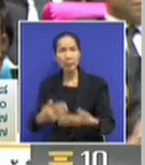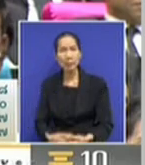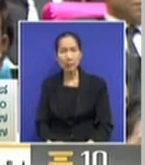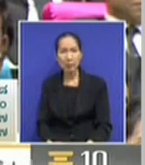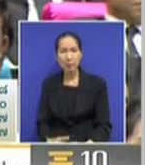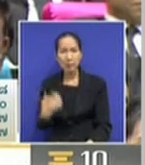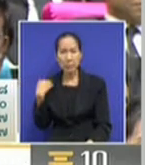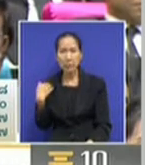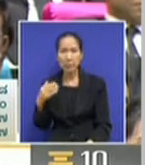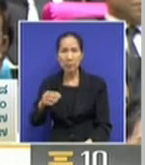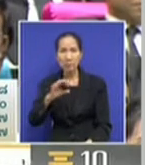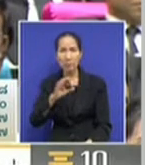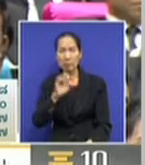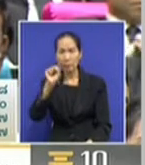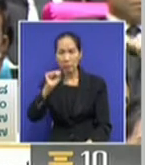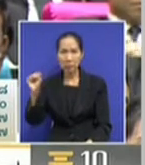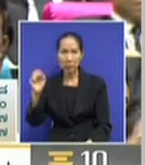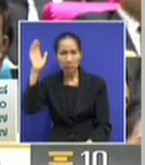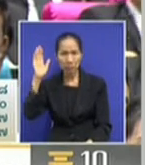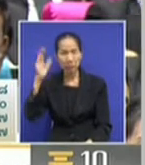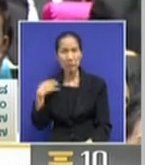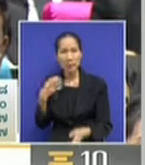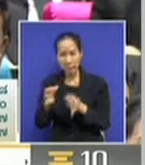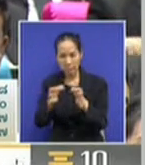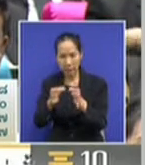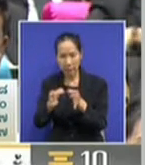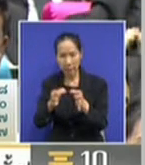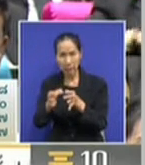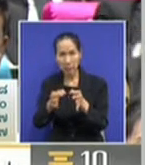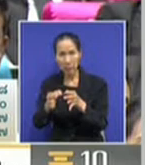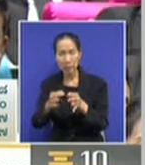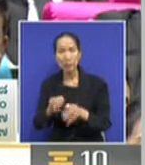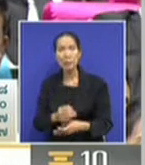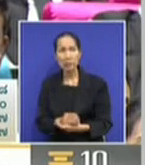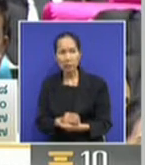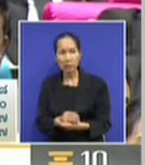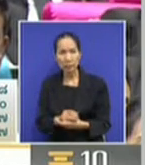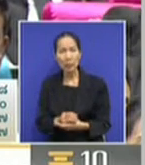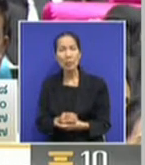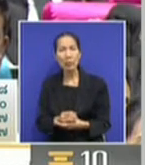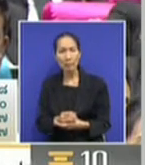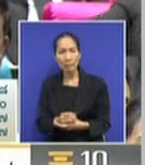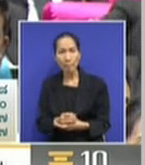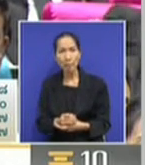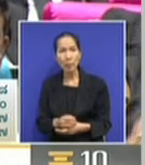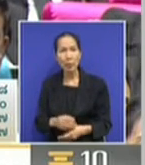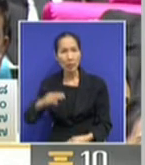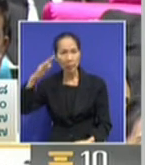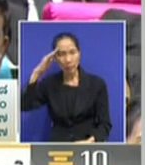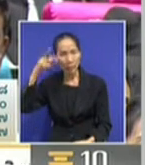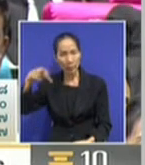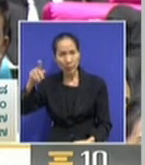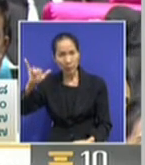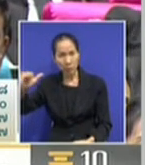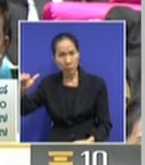Pajut, saying why he was not suitable or not qualified to be Prime Minister again. Yes, and there are some points that MPs from